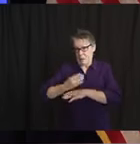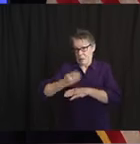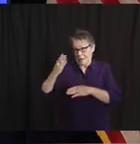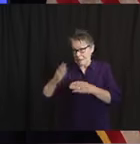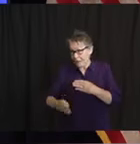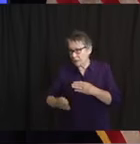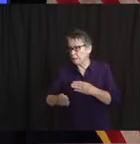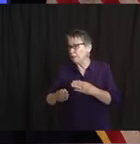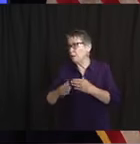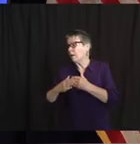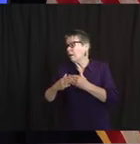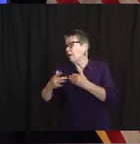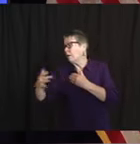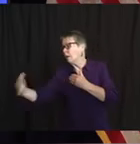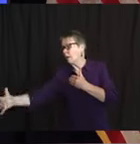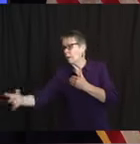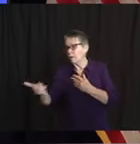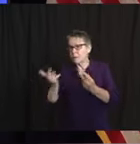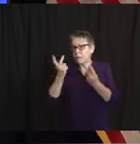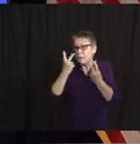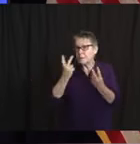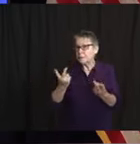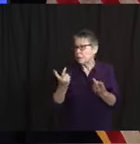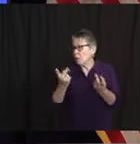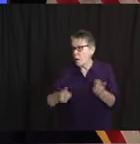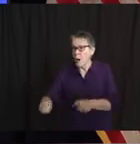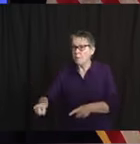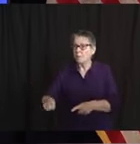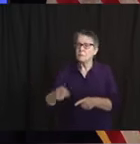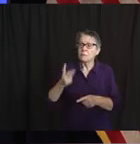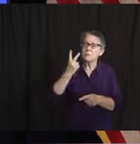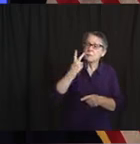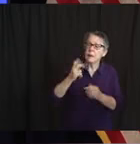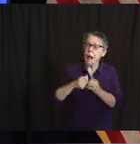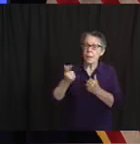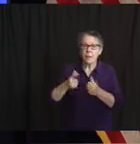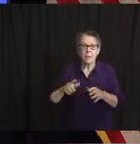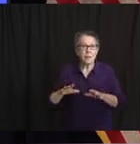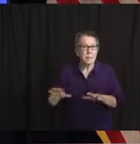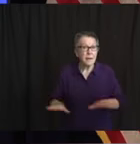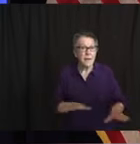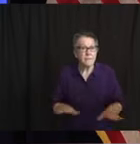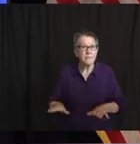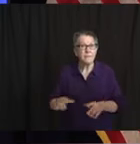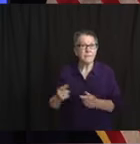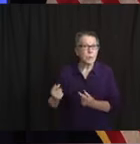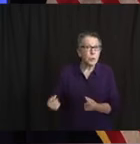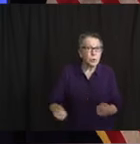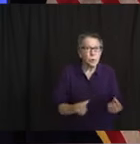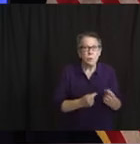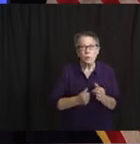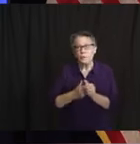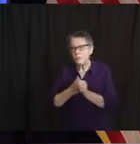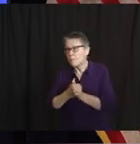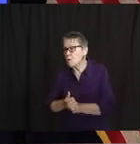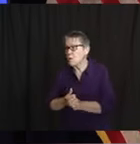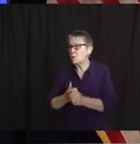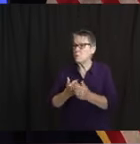might change any of the restrictions, either make them tighter or looser or adapt in some way?